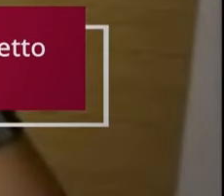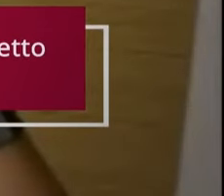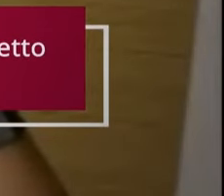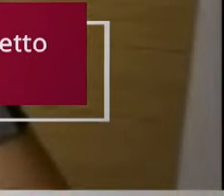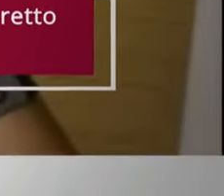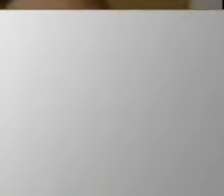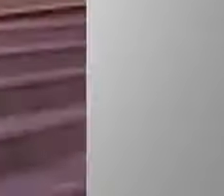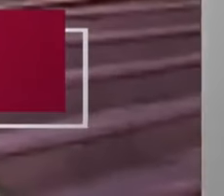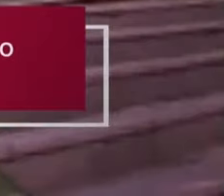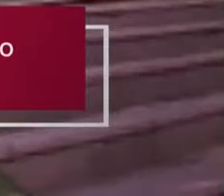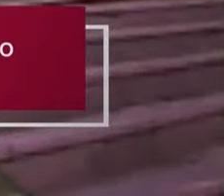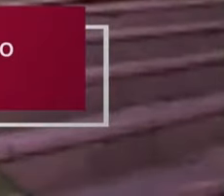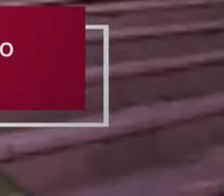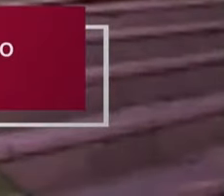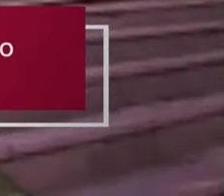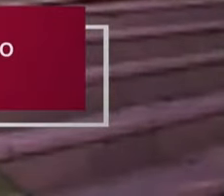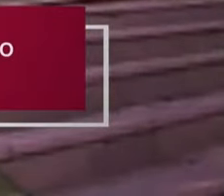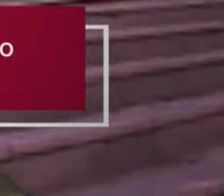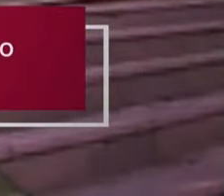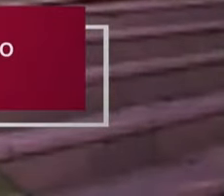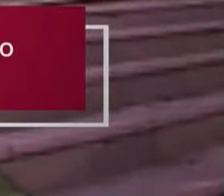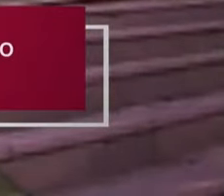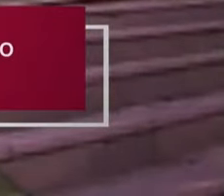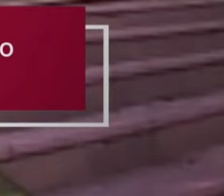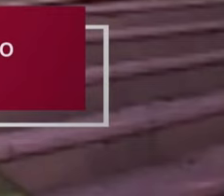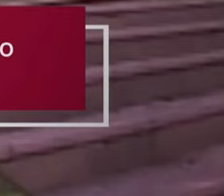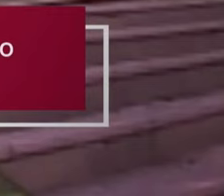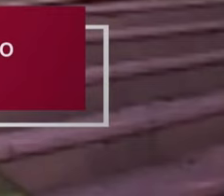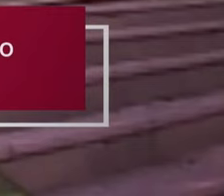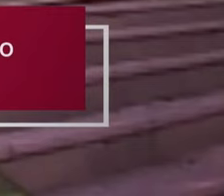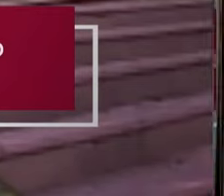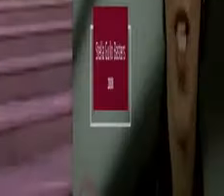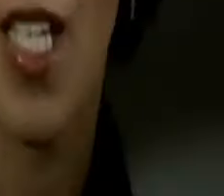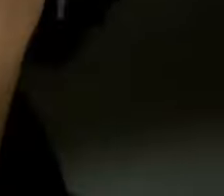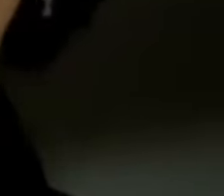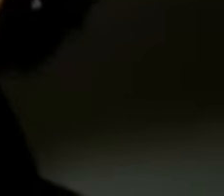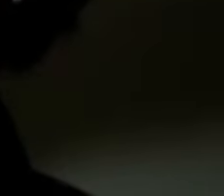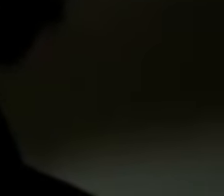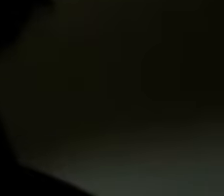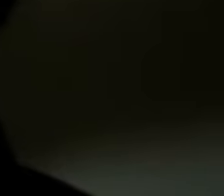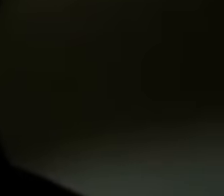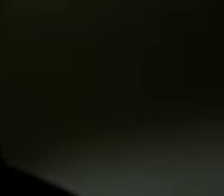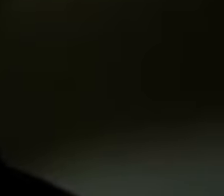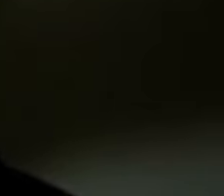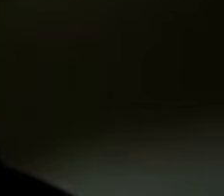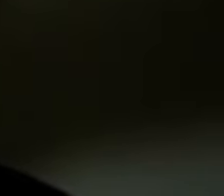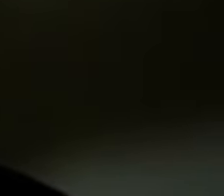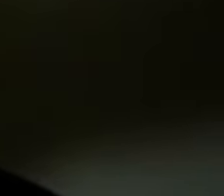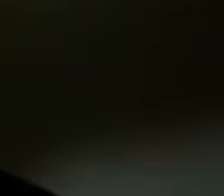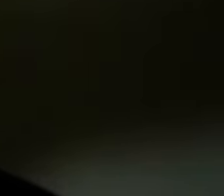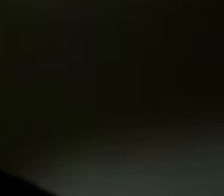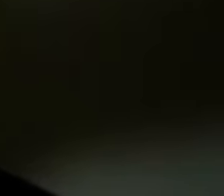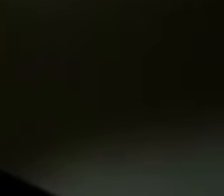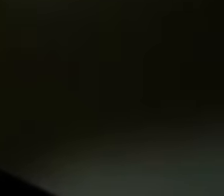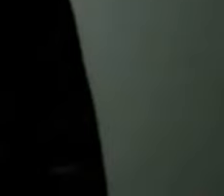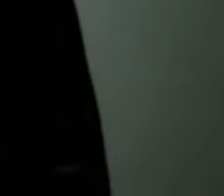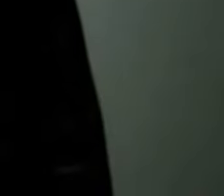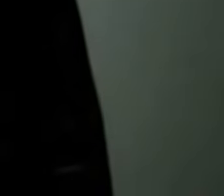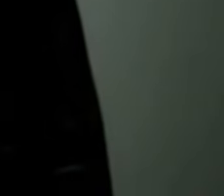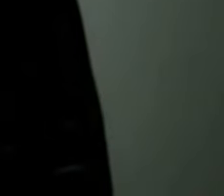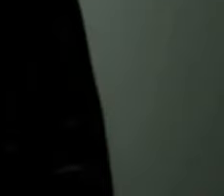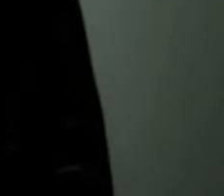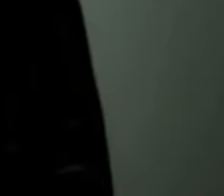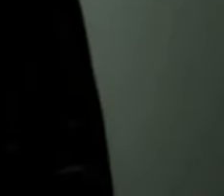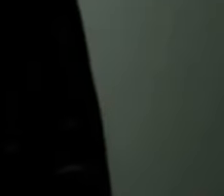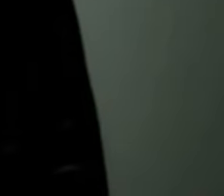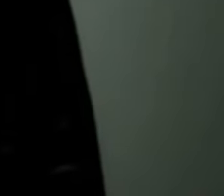in the modern couples? How is desire born? What women hid from women and from themselves? We are more